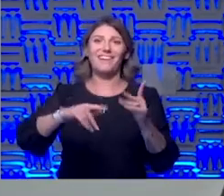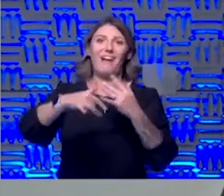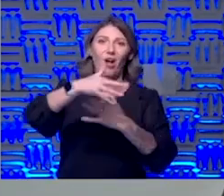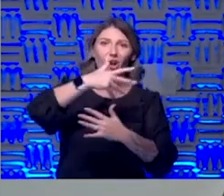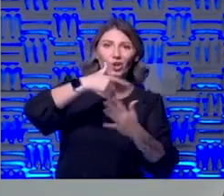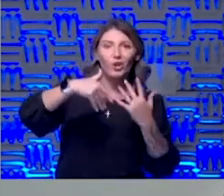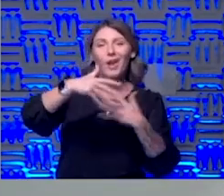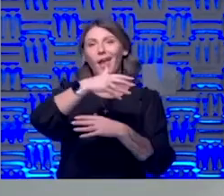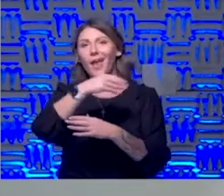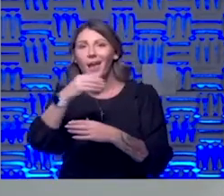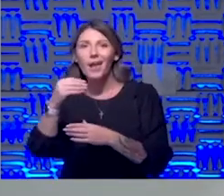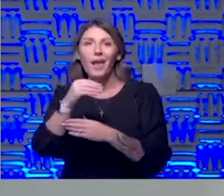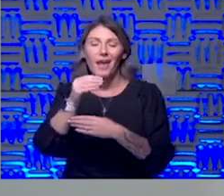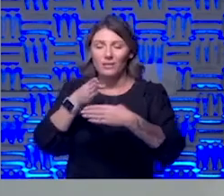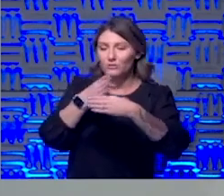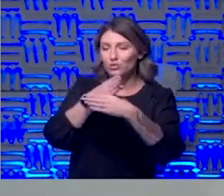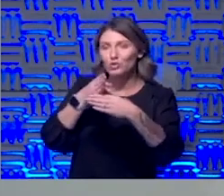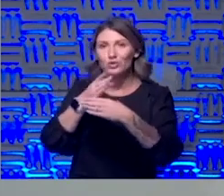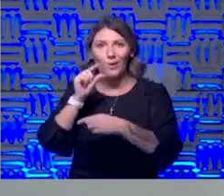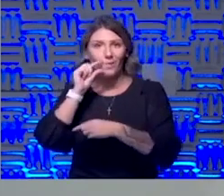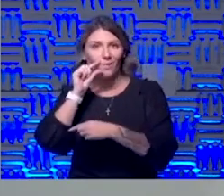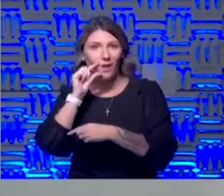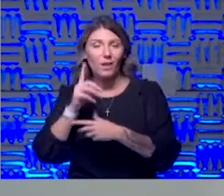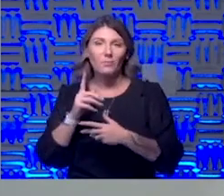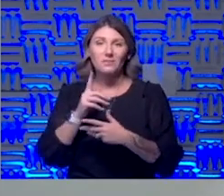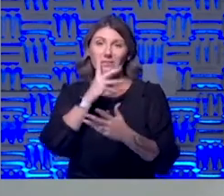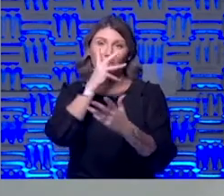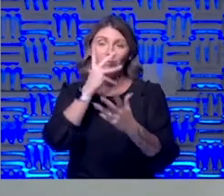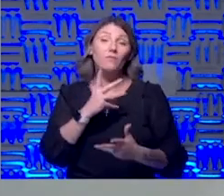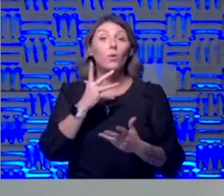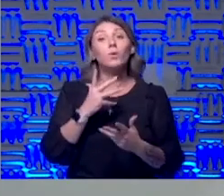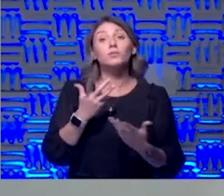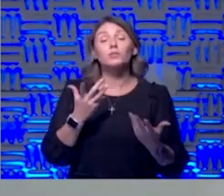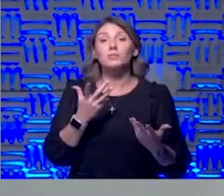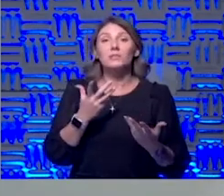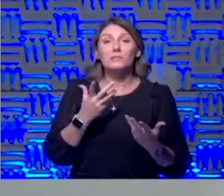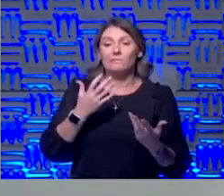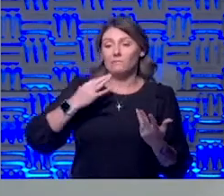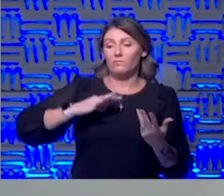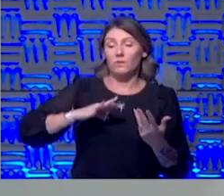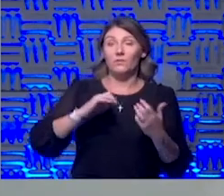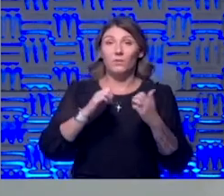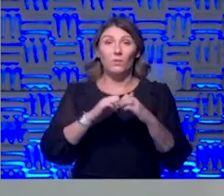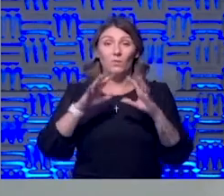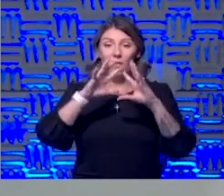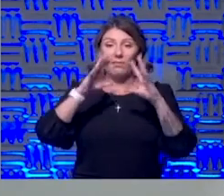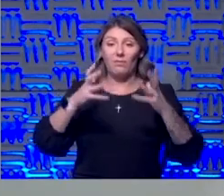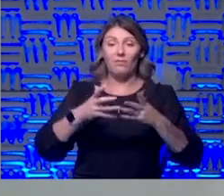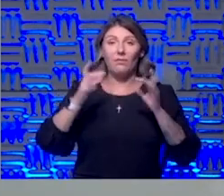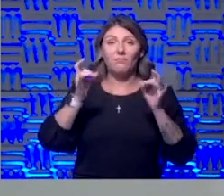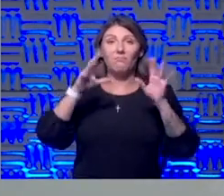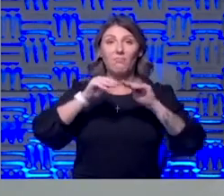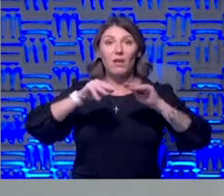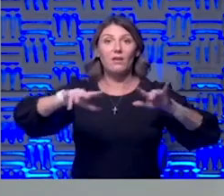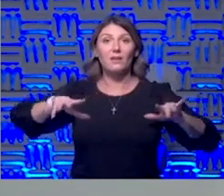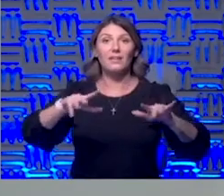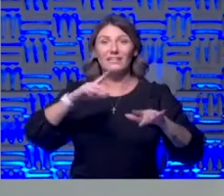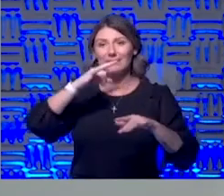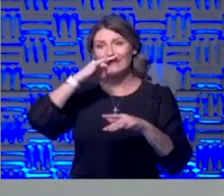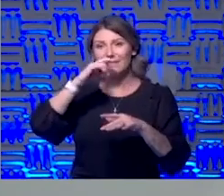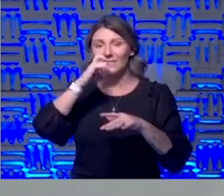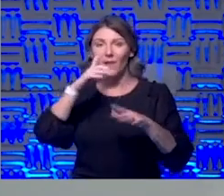share vapes so one of the unfortunate benefits of the pandemic and quarantine is that kids have not been together